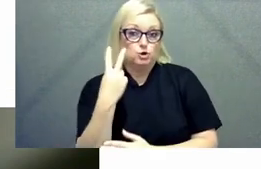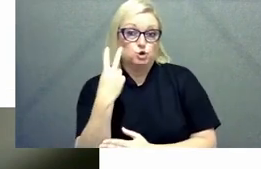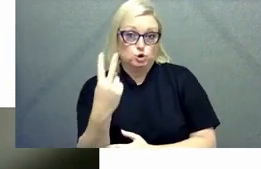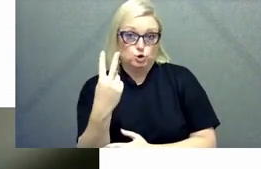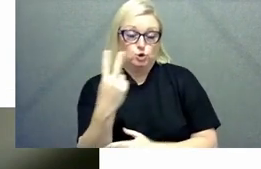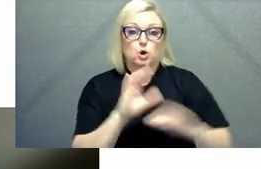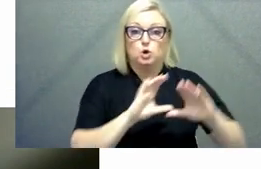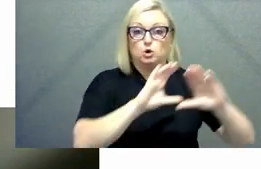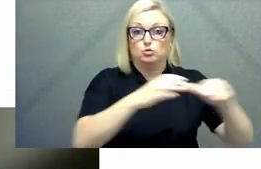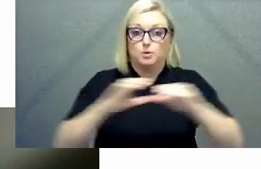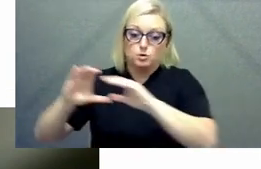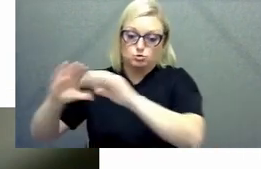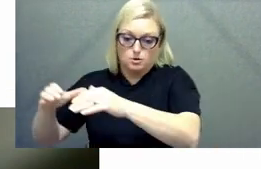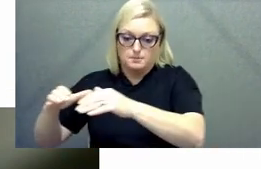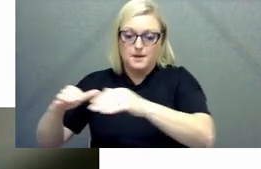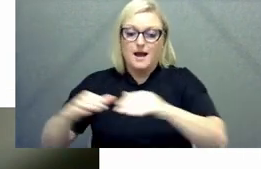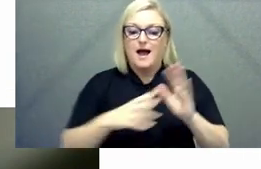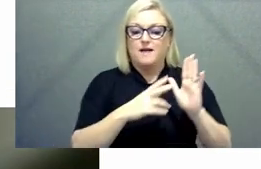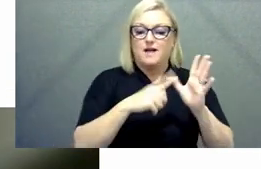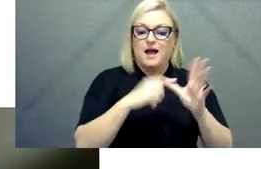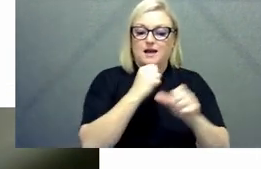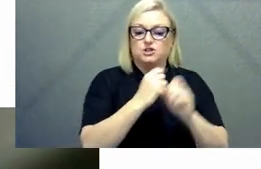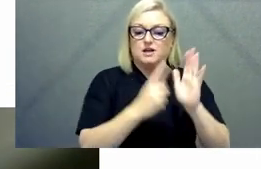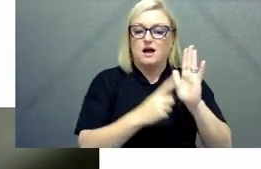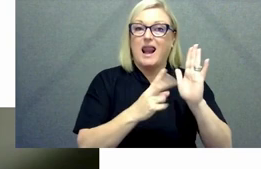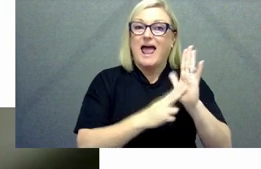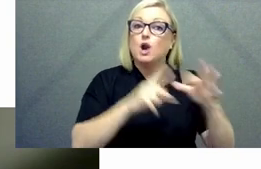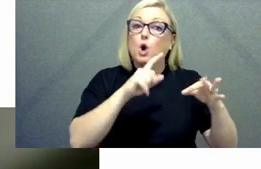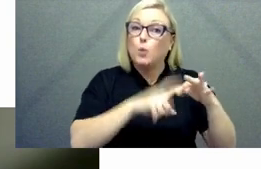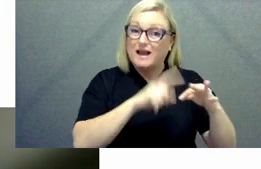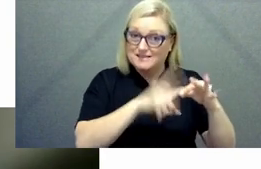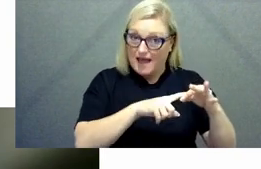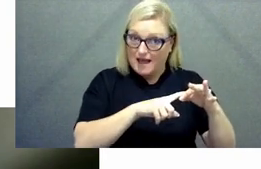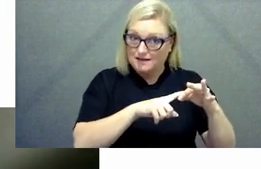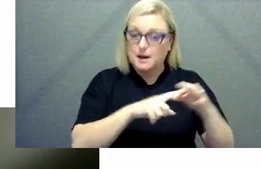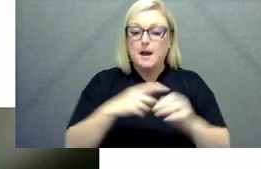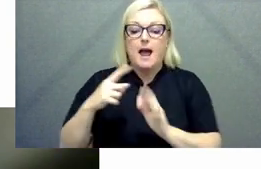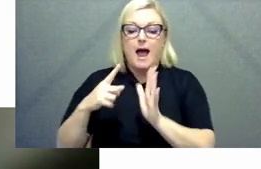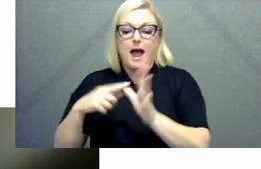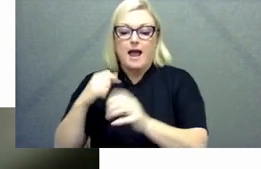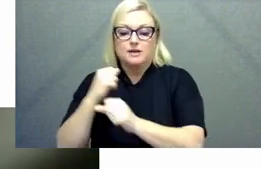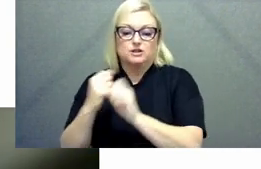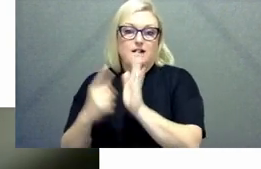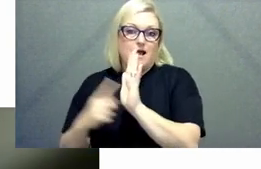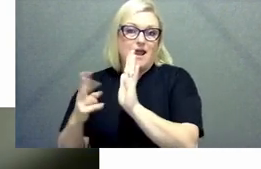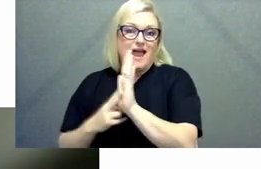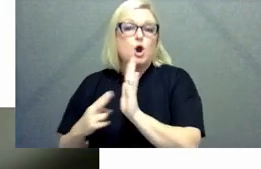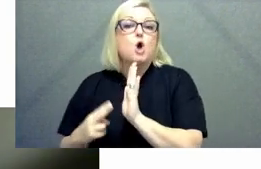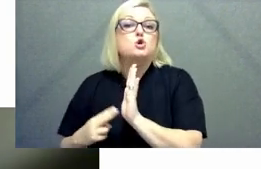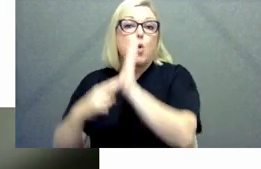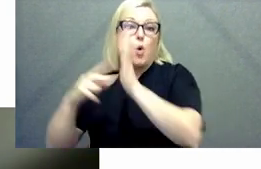agln north queensland if you are interested in hearing more you can sign up via the apsc website